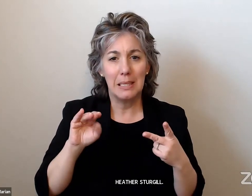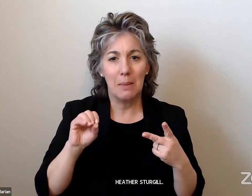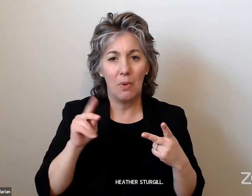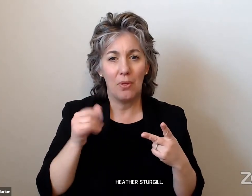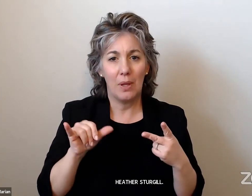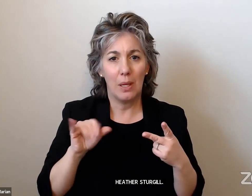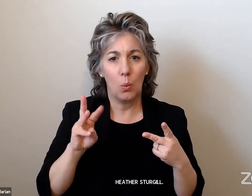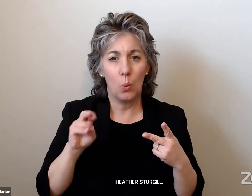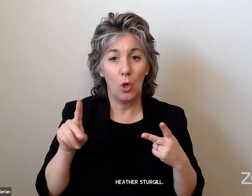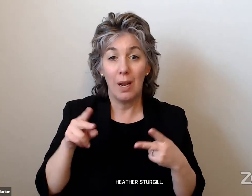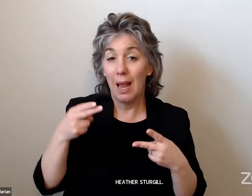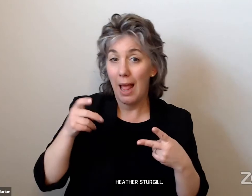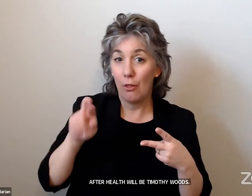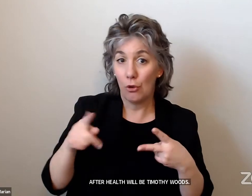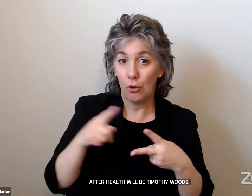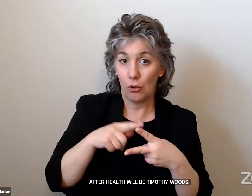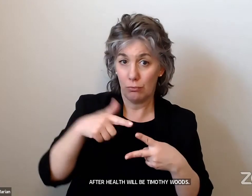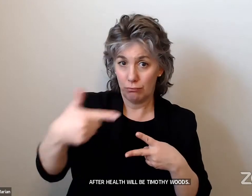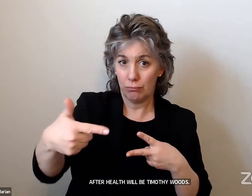to unmute?